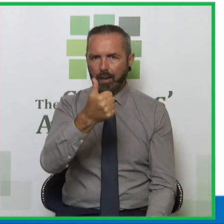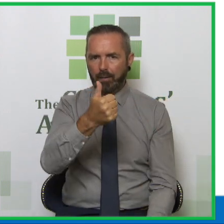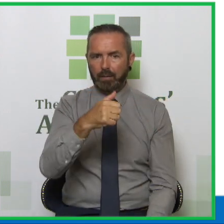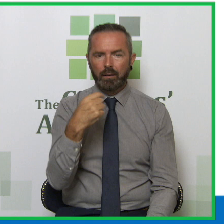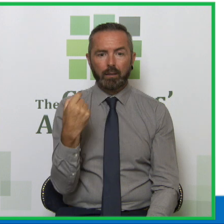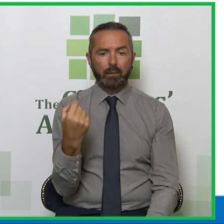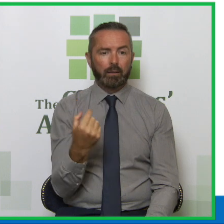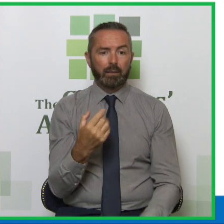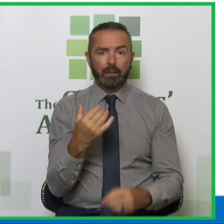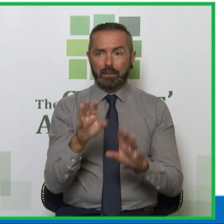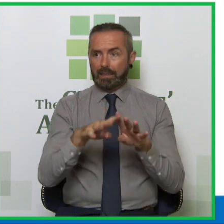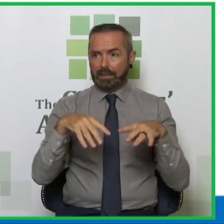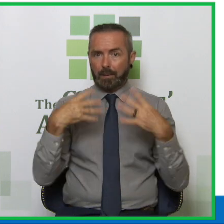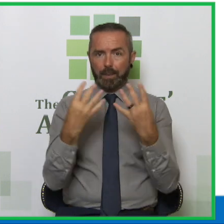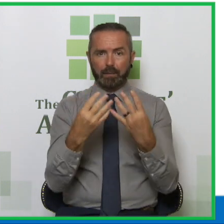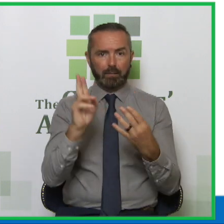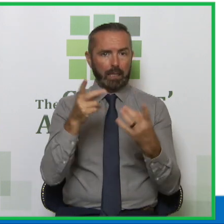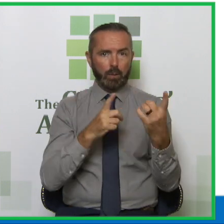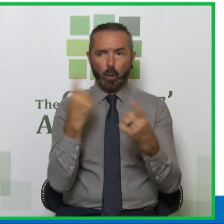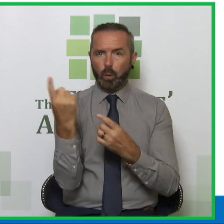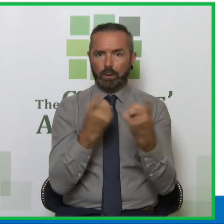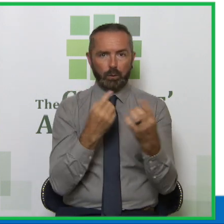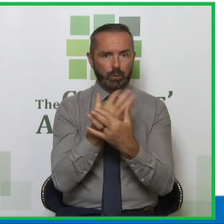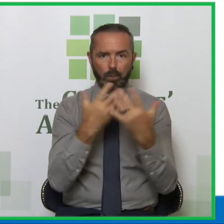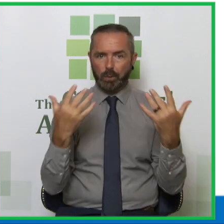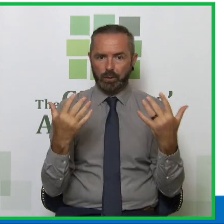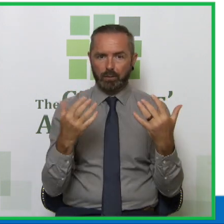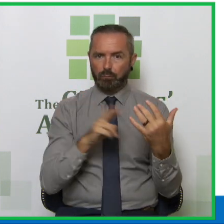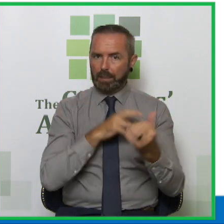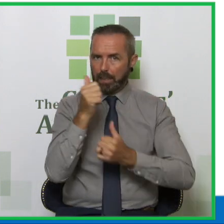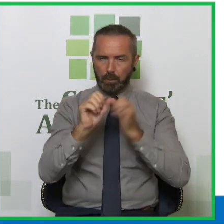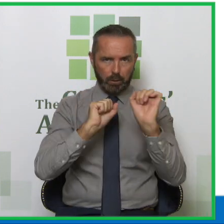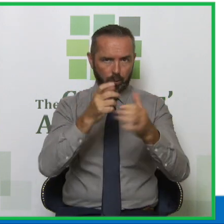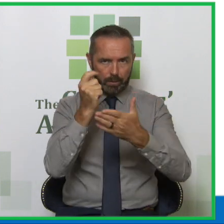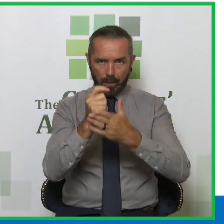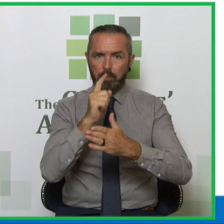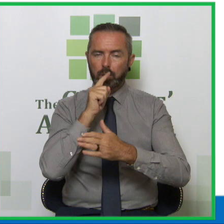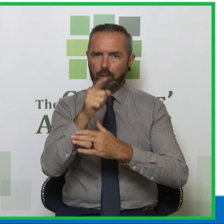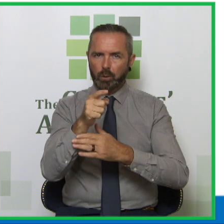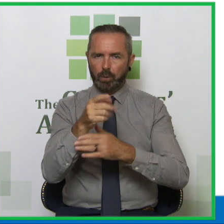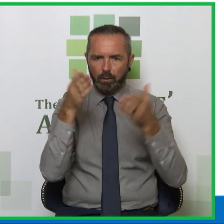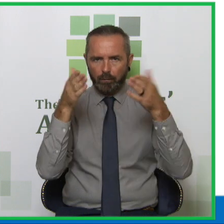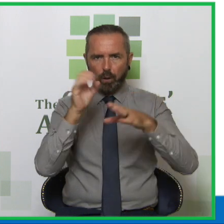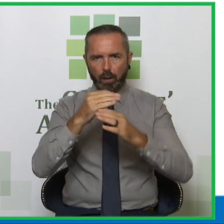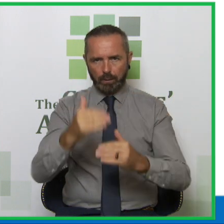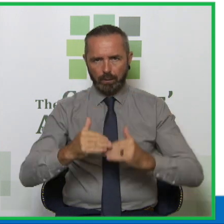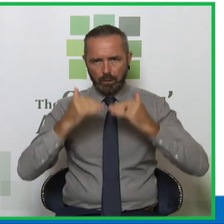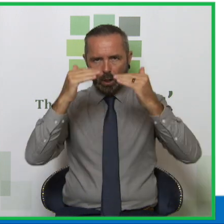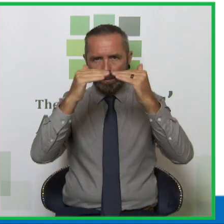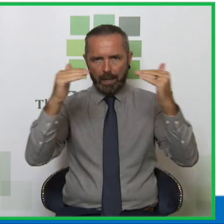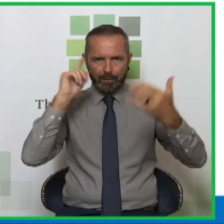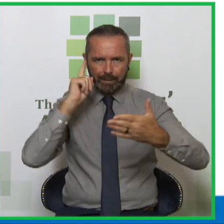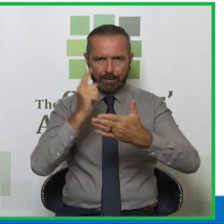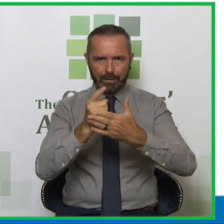you can do and we really appreciate it. I appreciate your time but you know you're going to be looking at top level decisions.